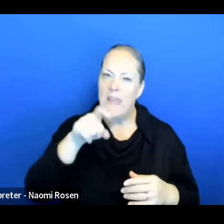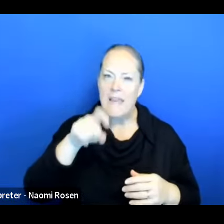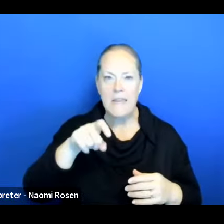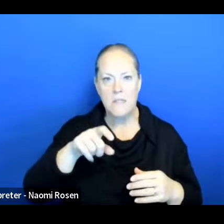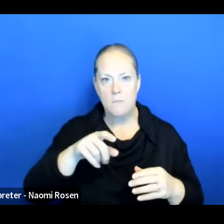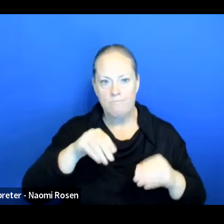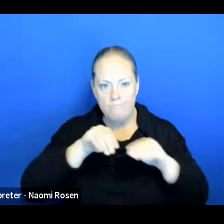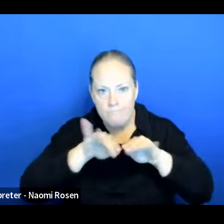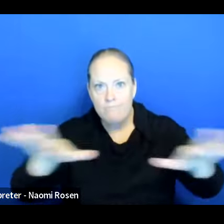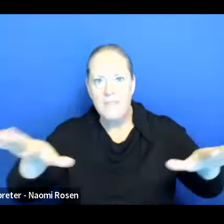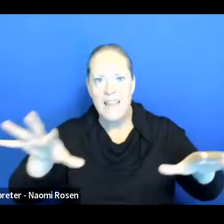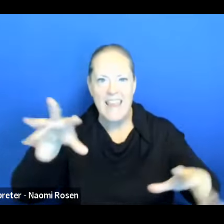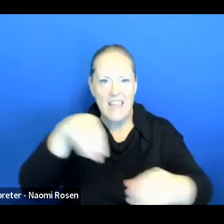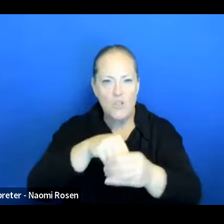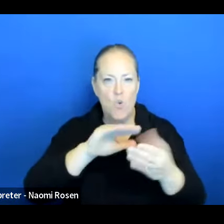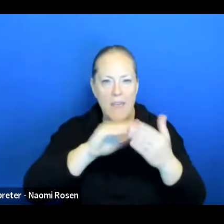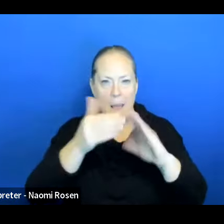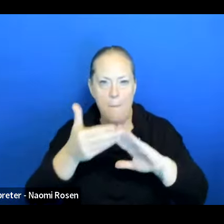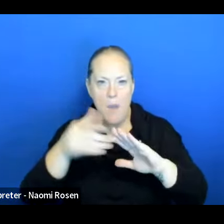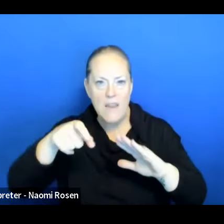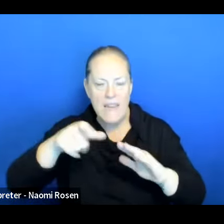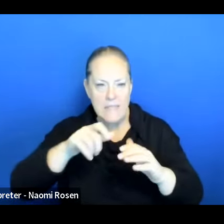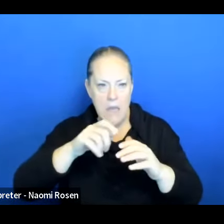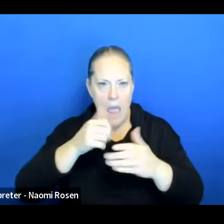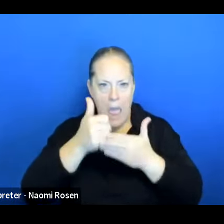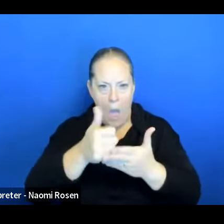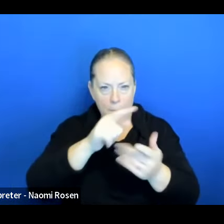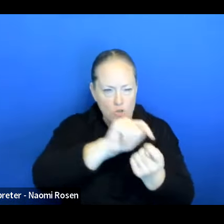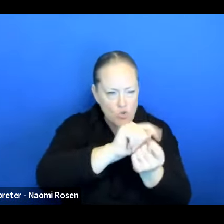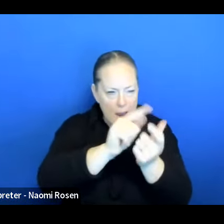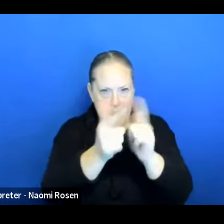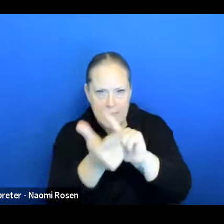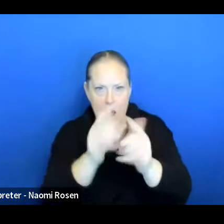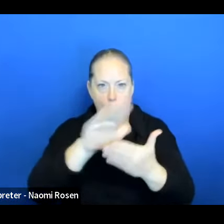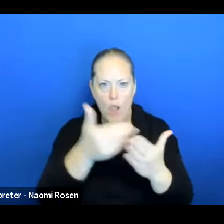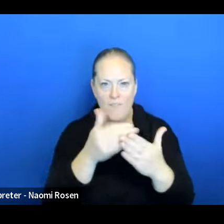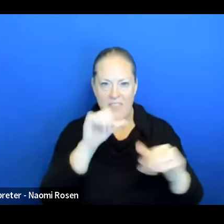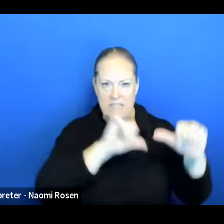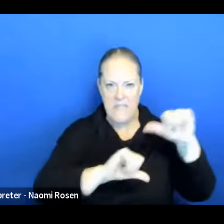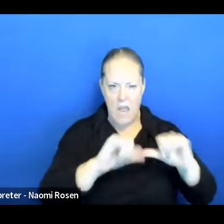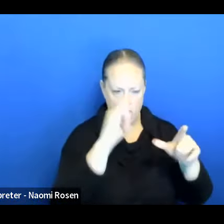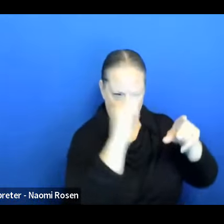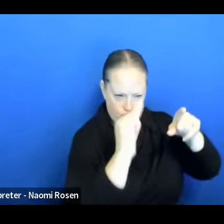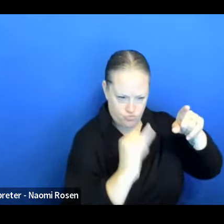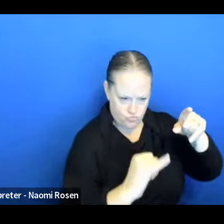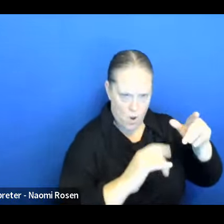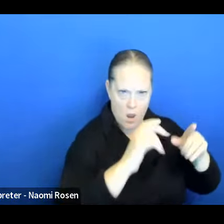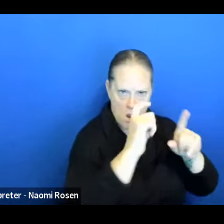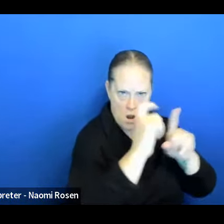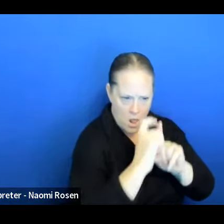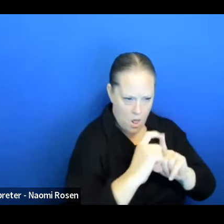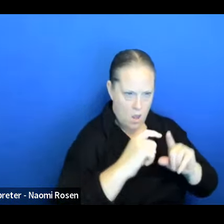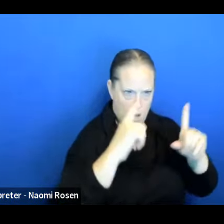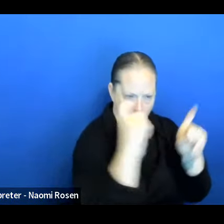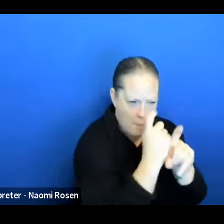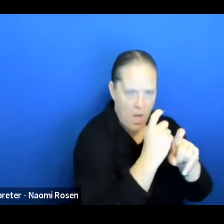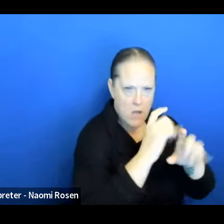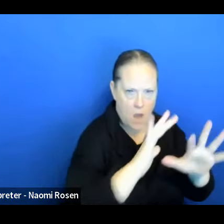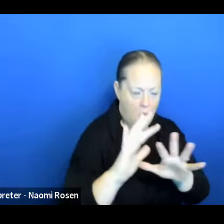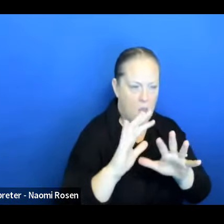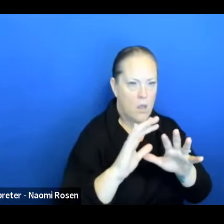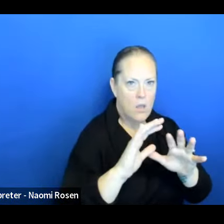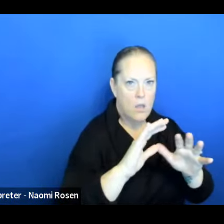community and we've got to be able to help translate all of that science into information that people can use to make